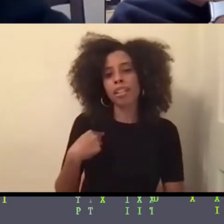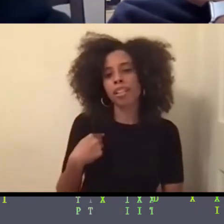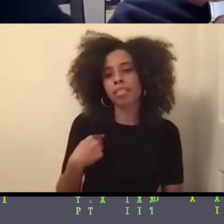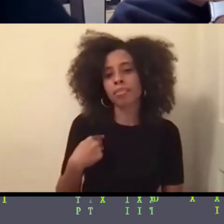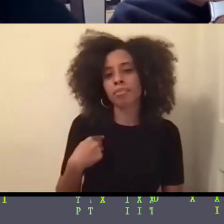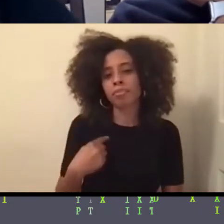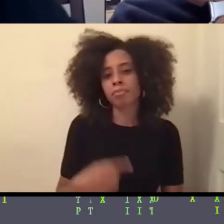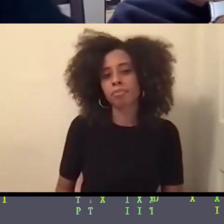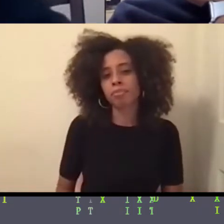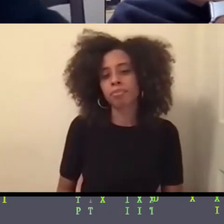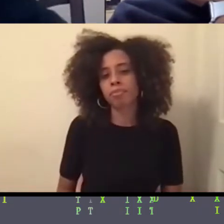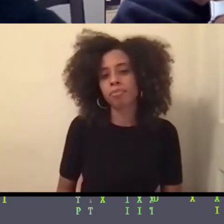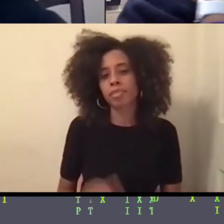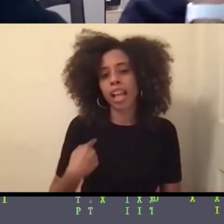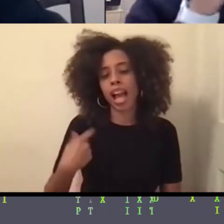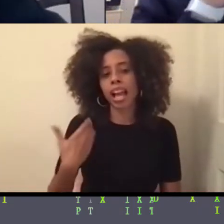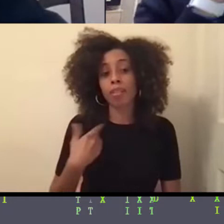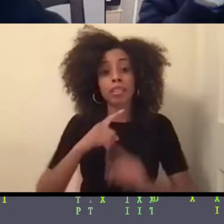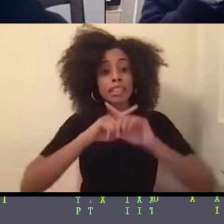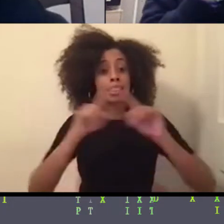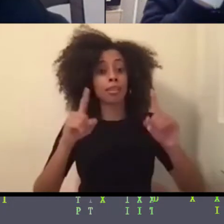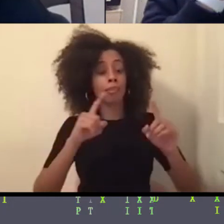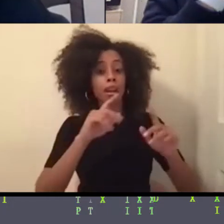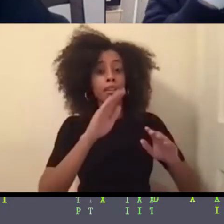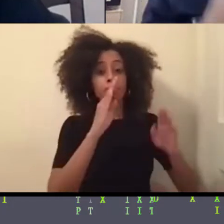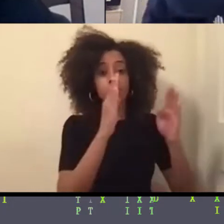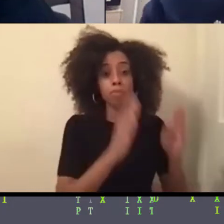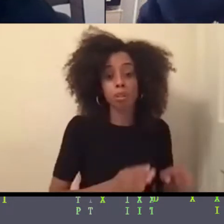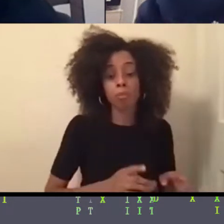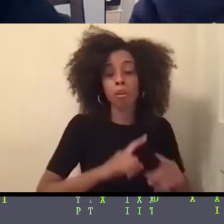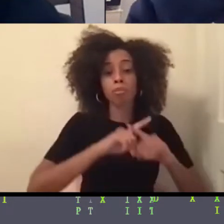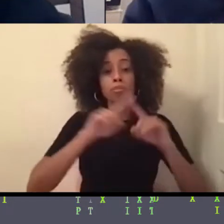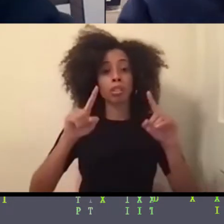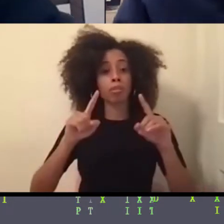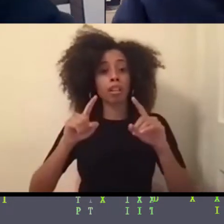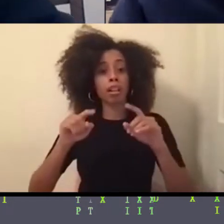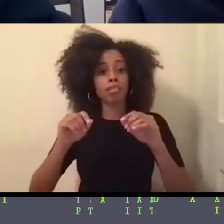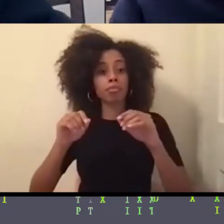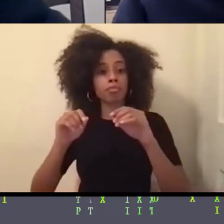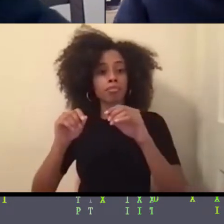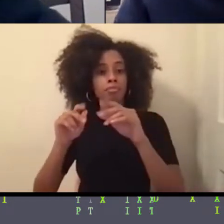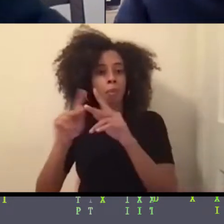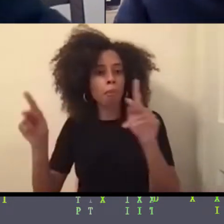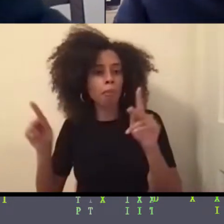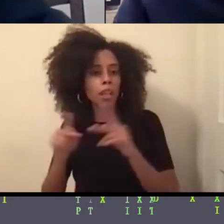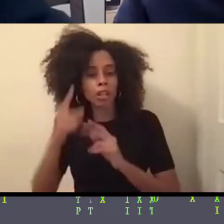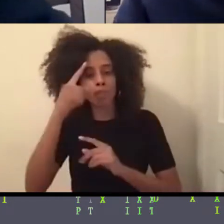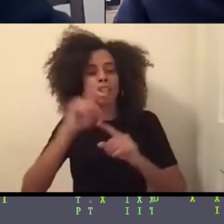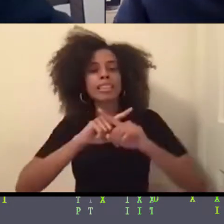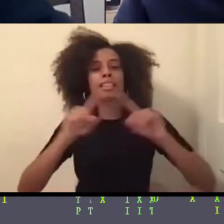people, different places for, like, different things. And so, for me,